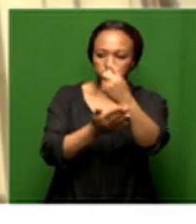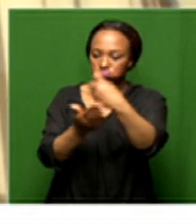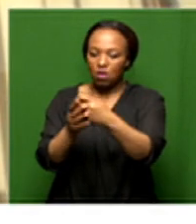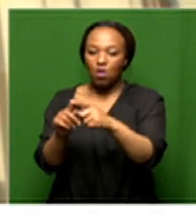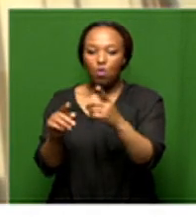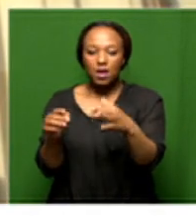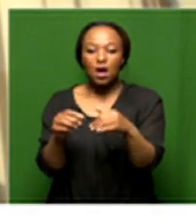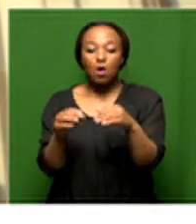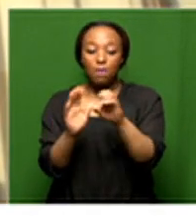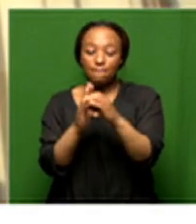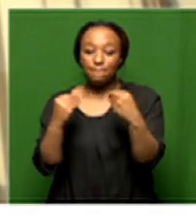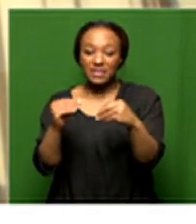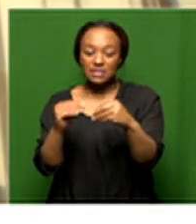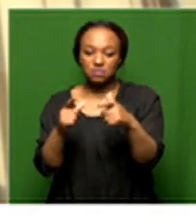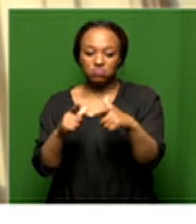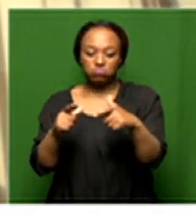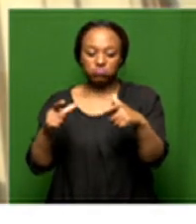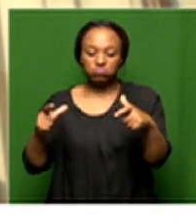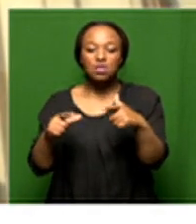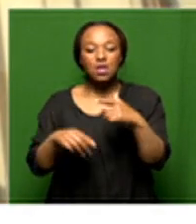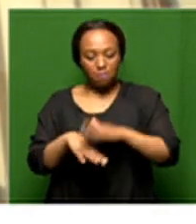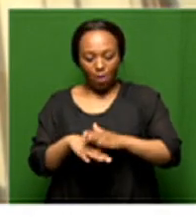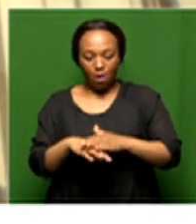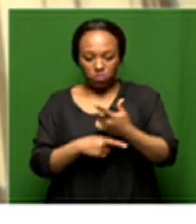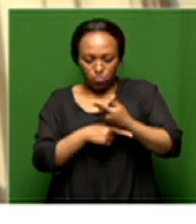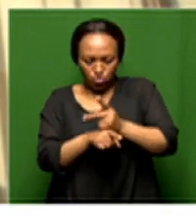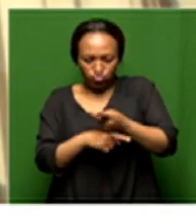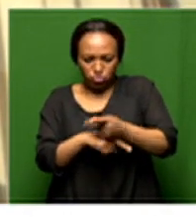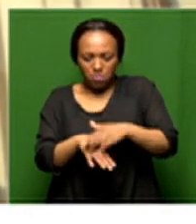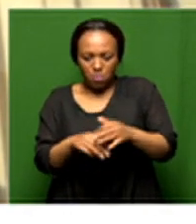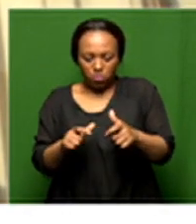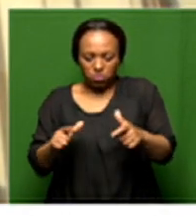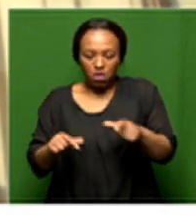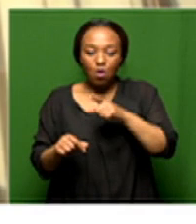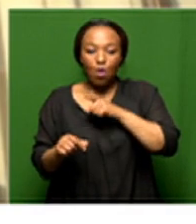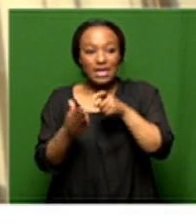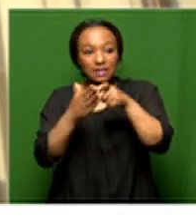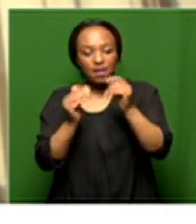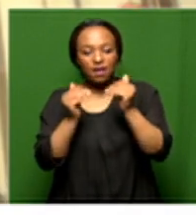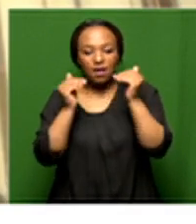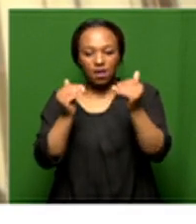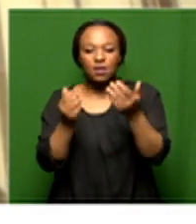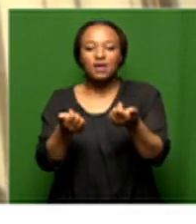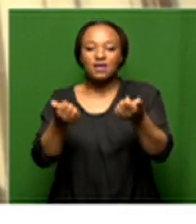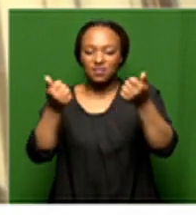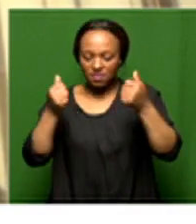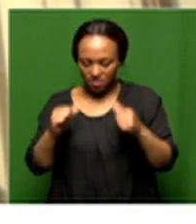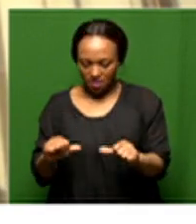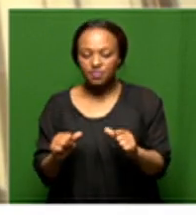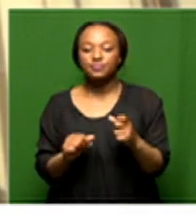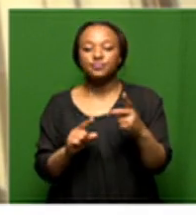size of the market so it means that you need to produce more as you need to produce more because the demand is higher then you need to